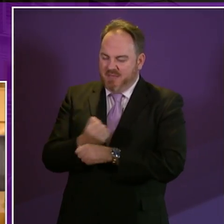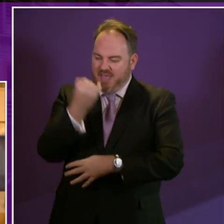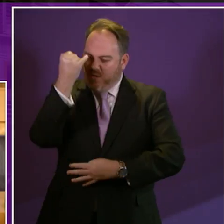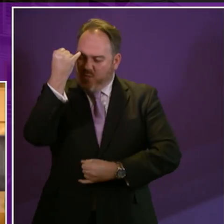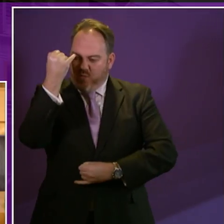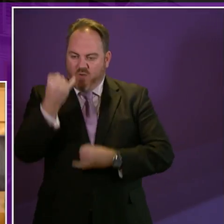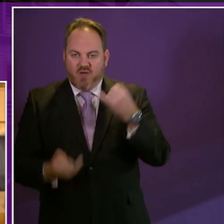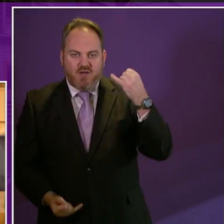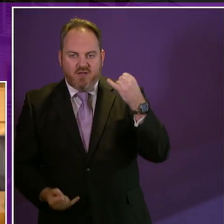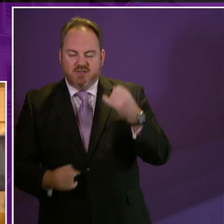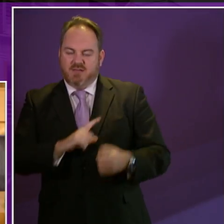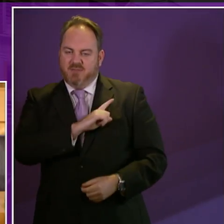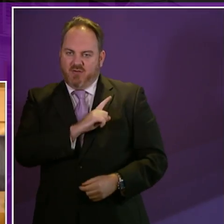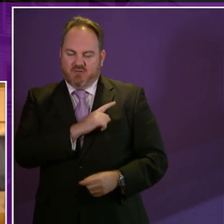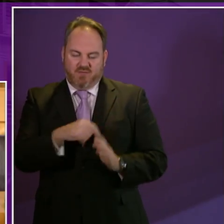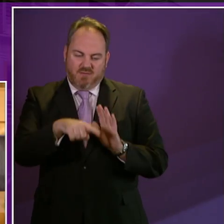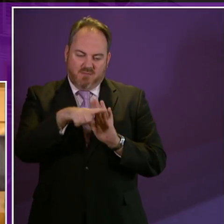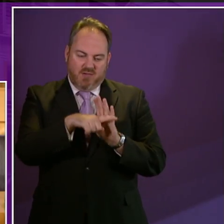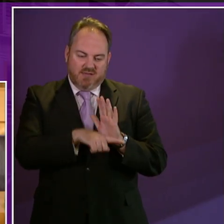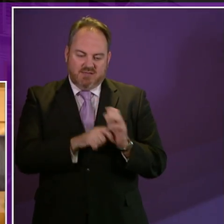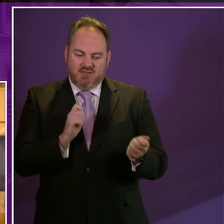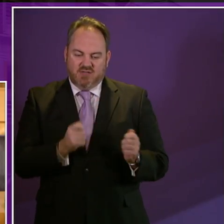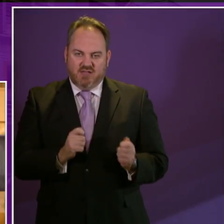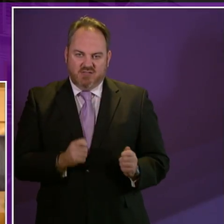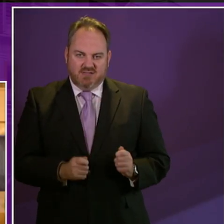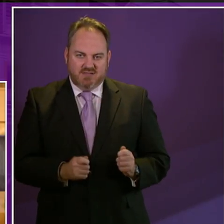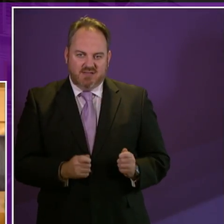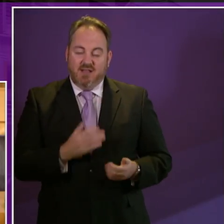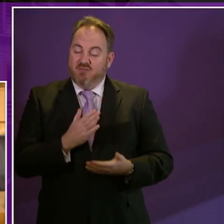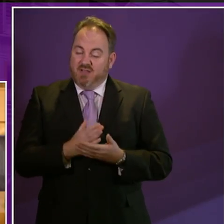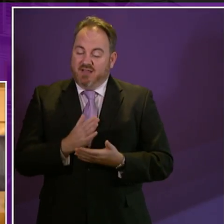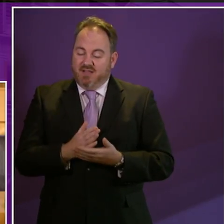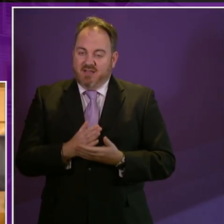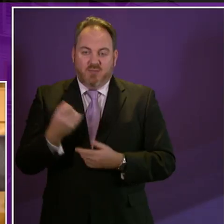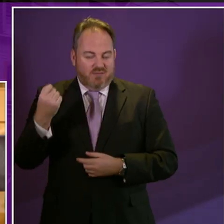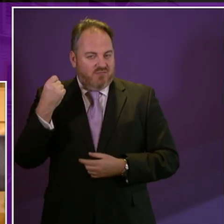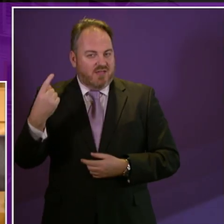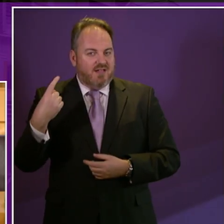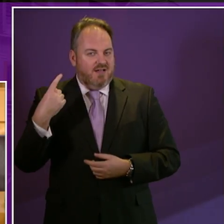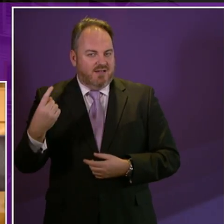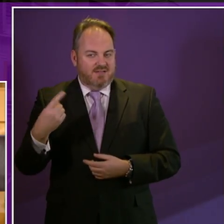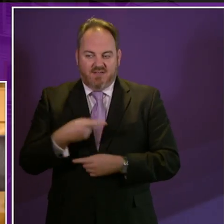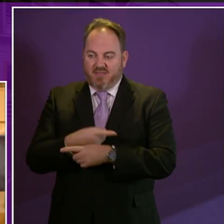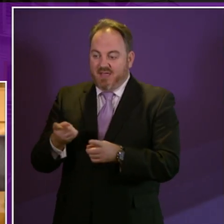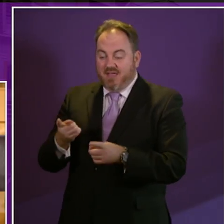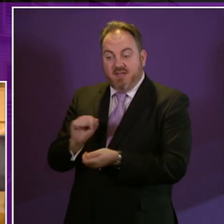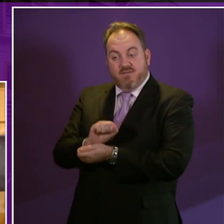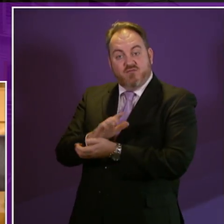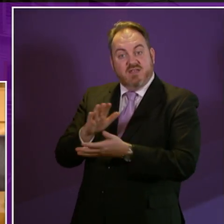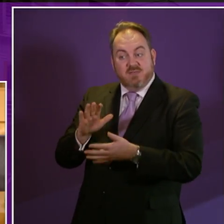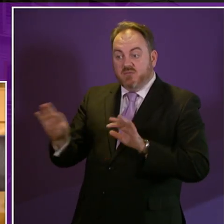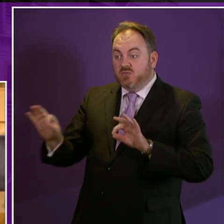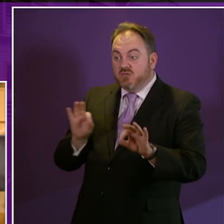policy changes these changes have resulted in the restriction of disabled people's freedom of choice